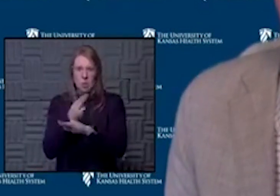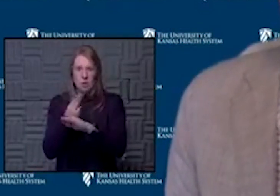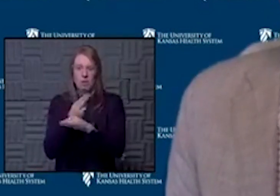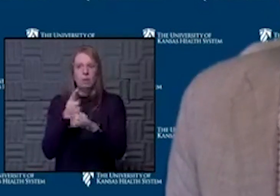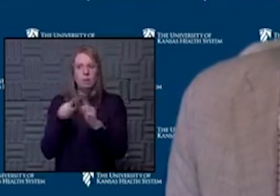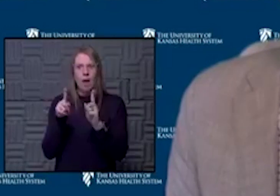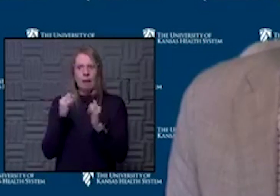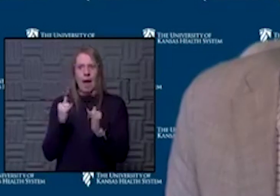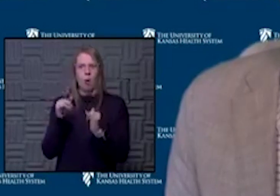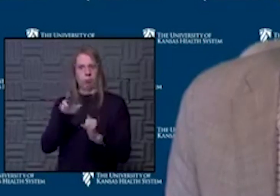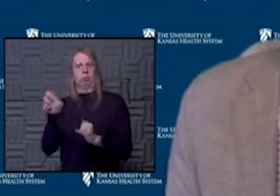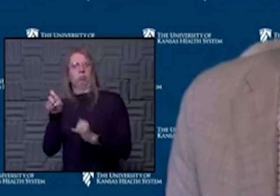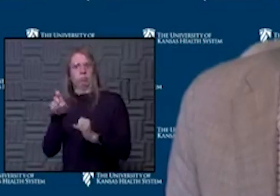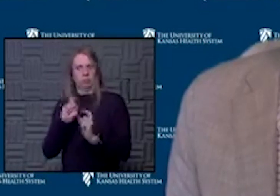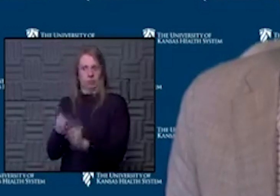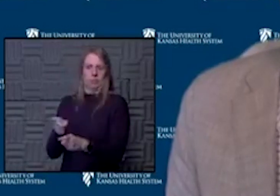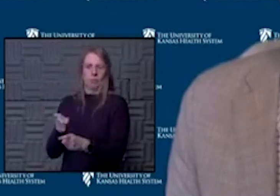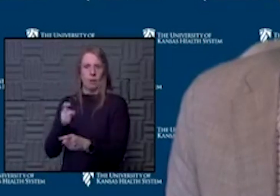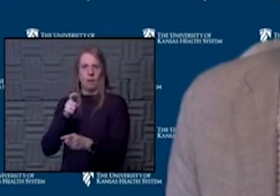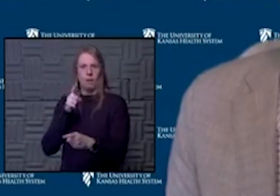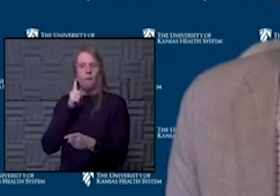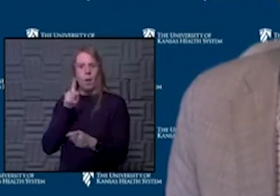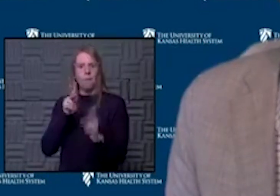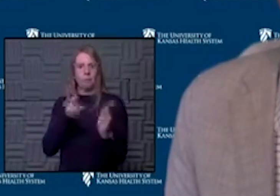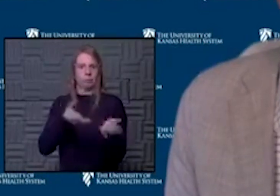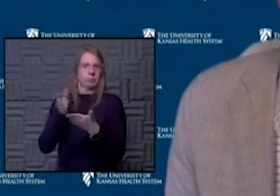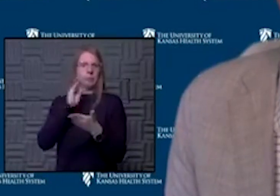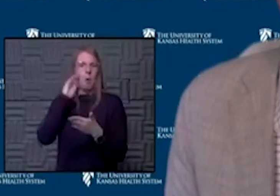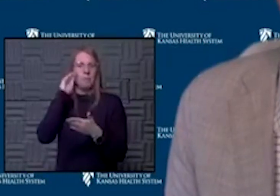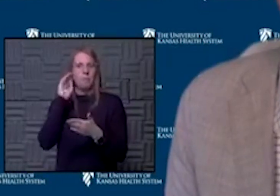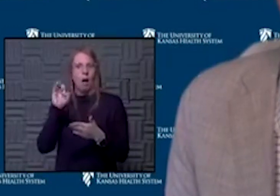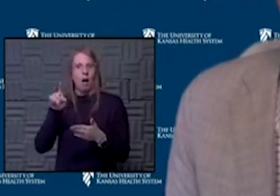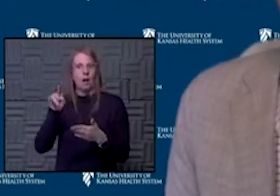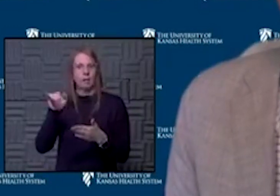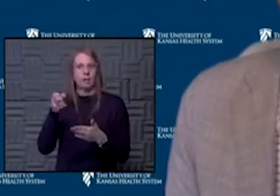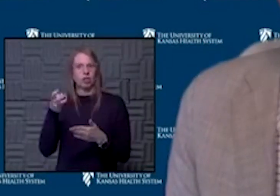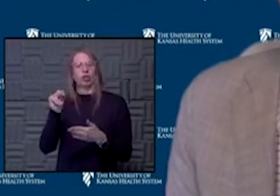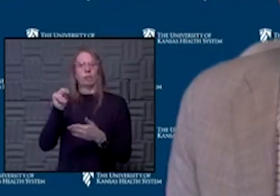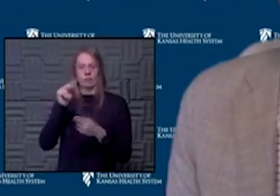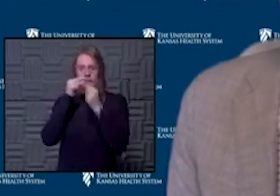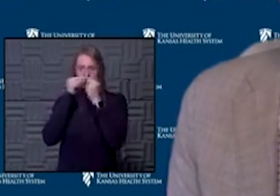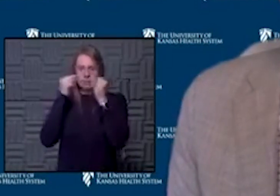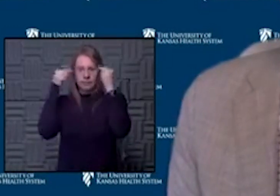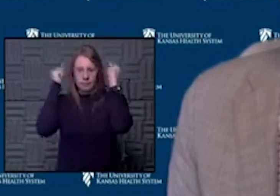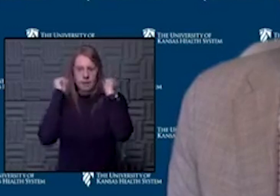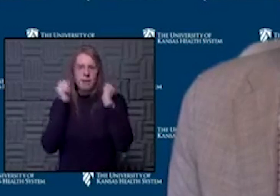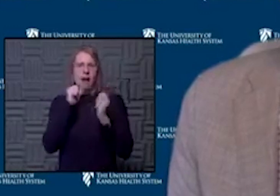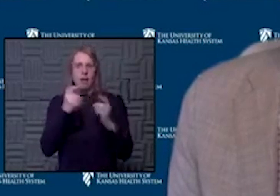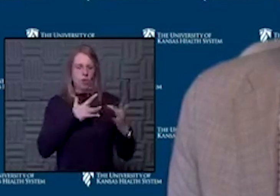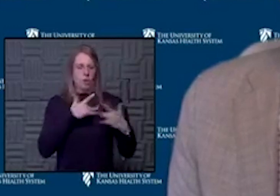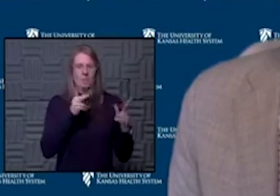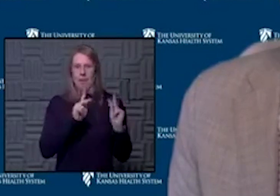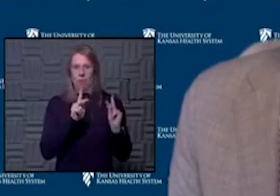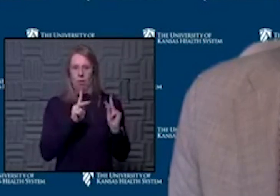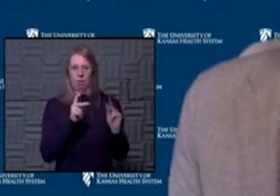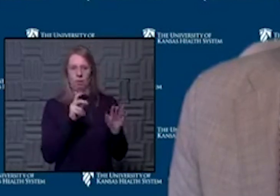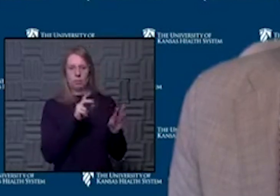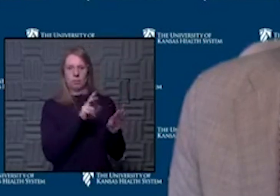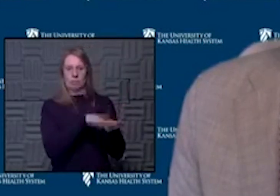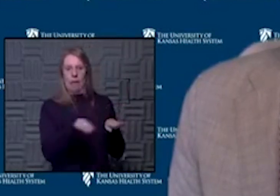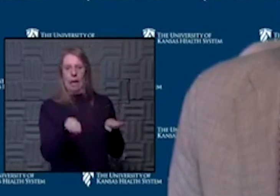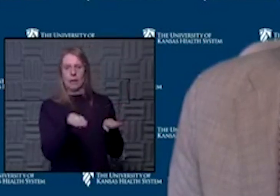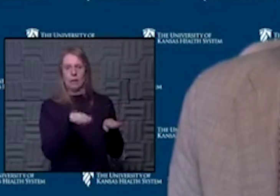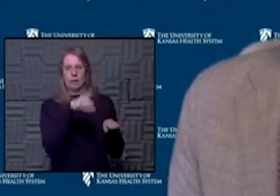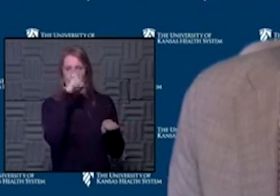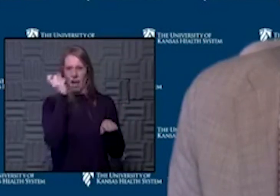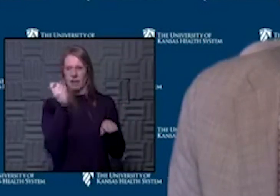recuperate across the state, across the region. So I'm not at all concerned that we have people in beds simply because they were diagnosed